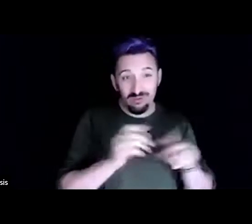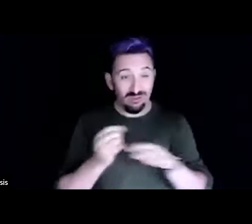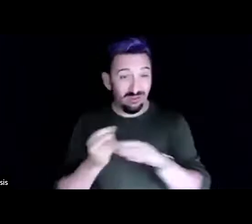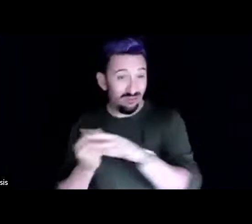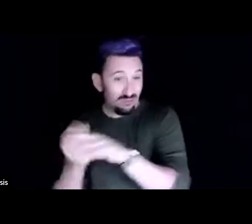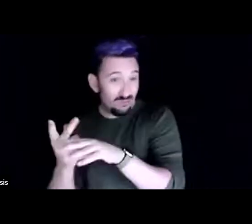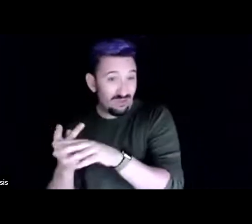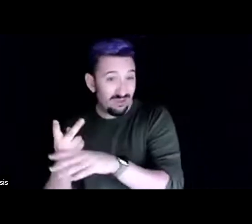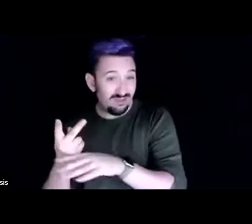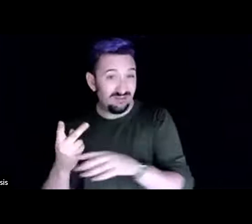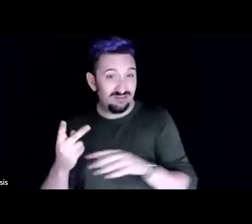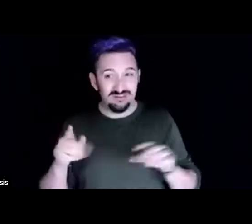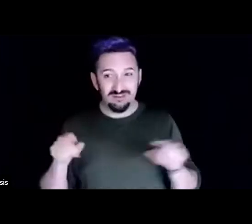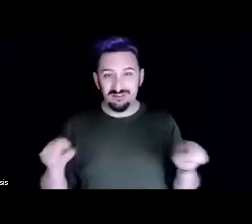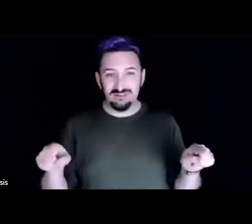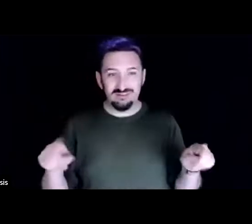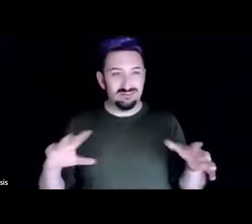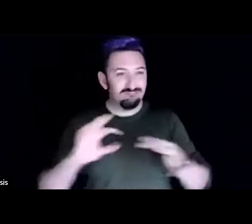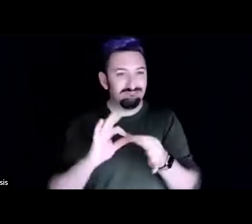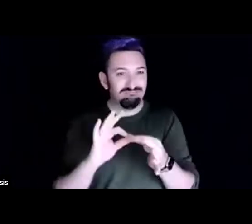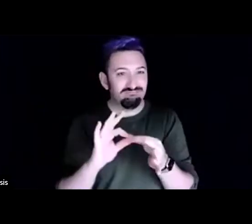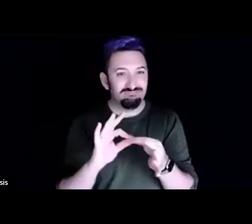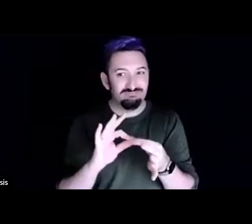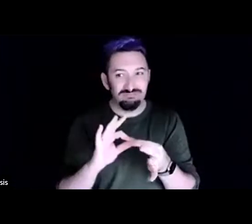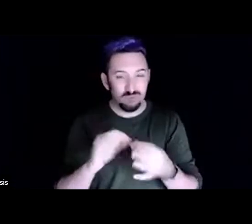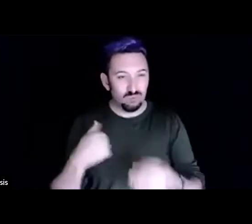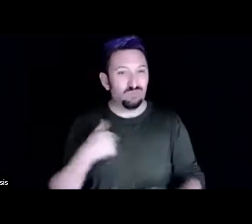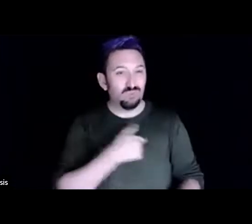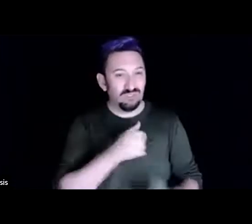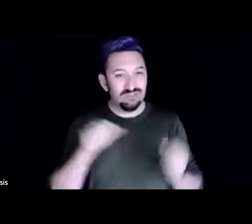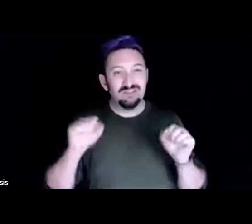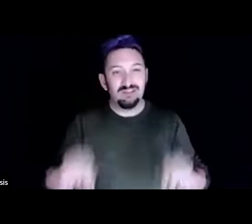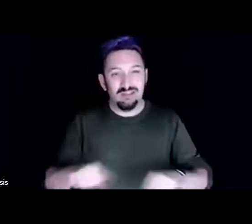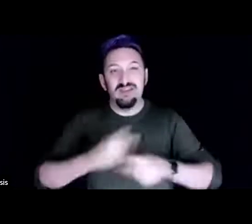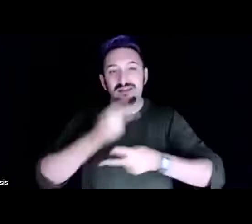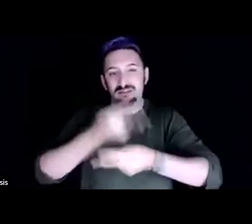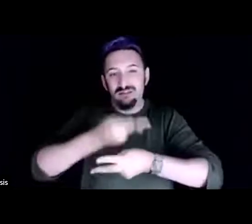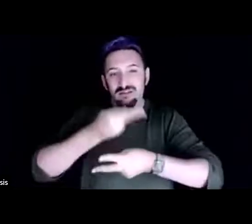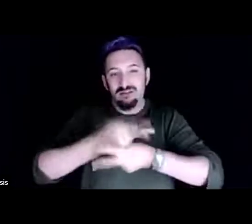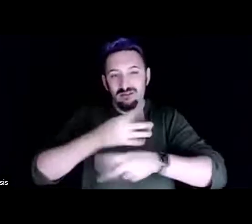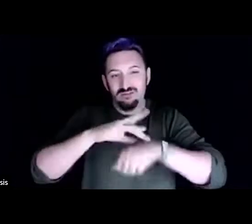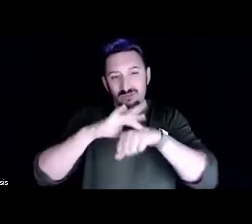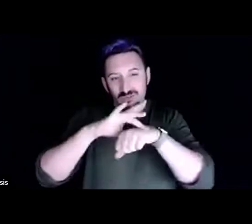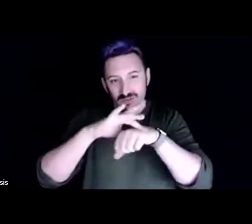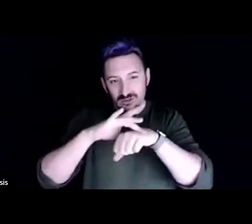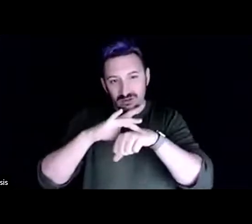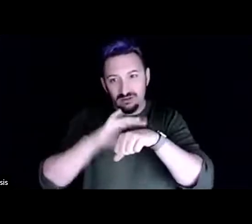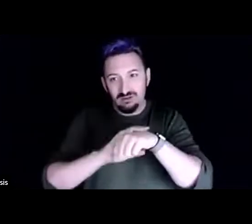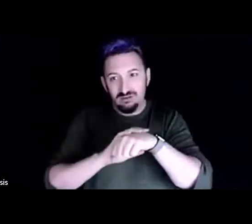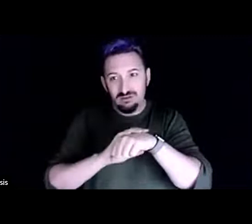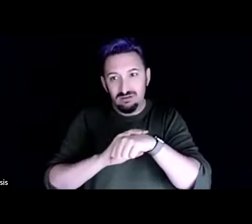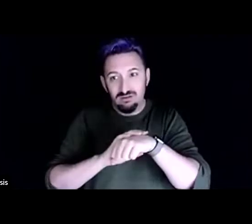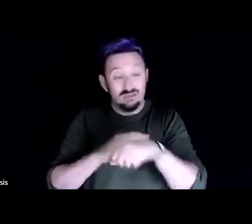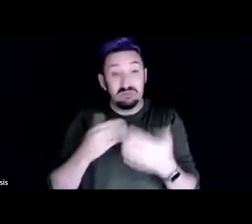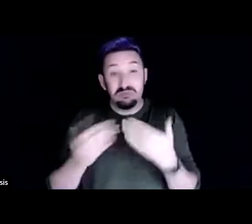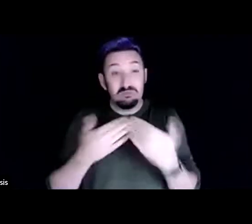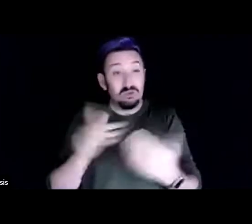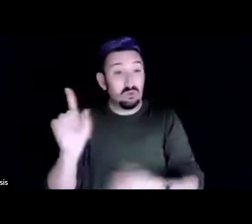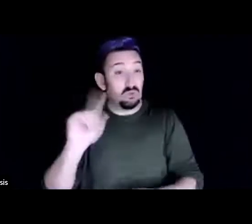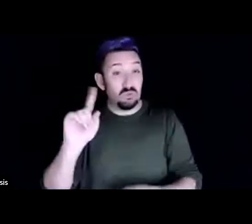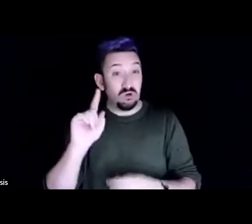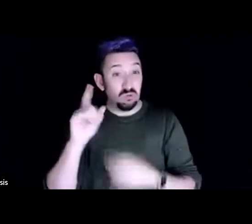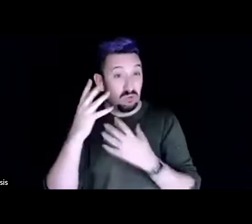and we can take care of the planet um and we're when wherever wherever we're going we're going to need to eat